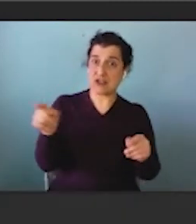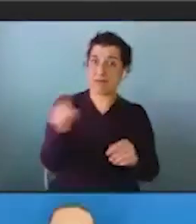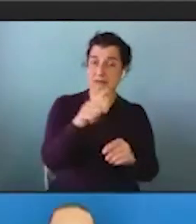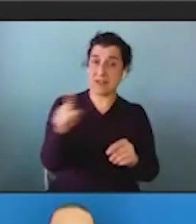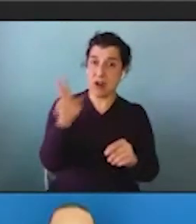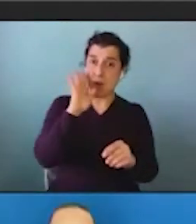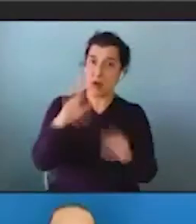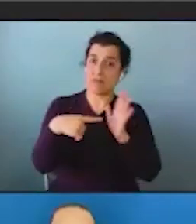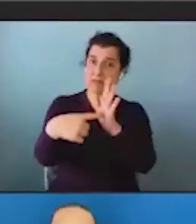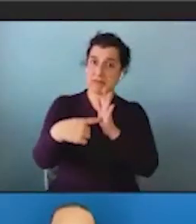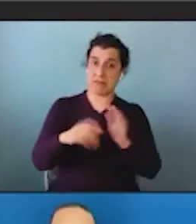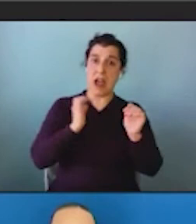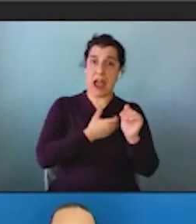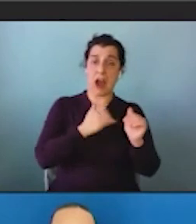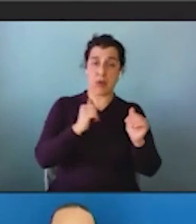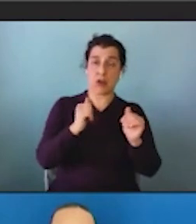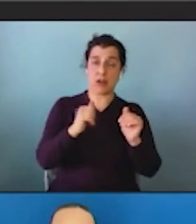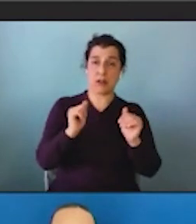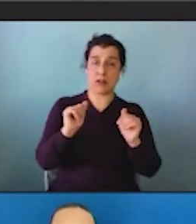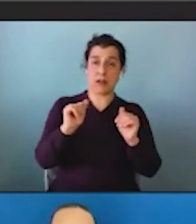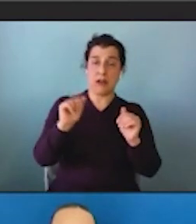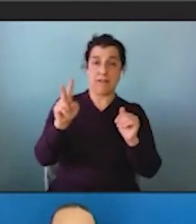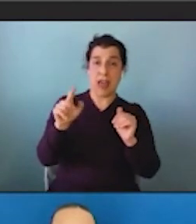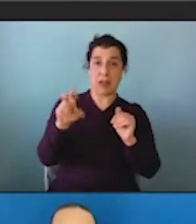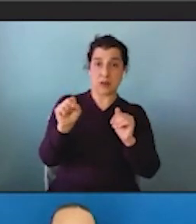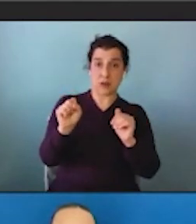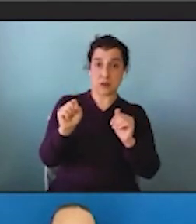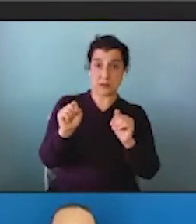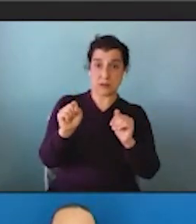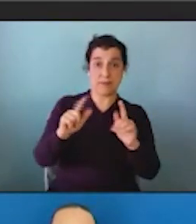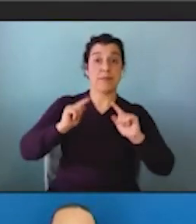need to be more deliberate in efforts to create public debate over the ethical issues?